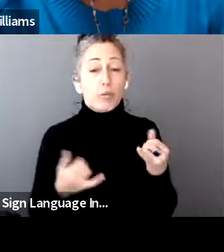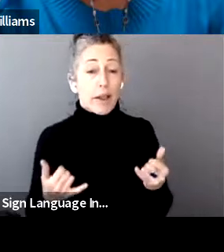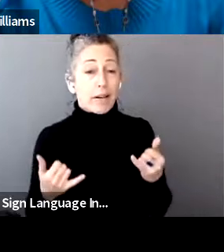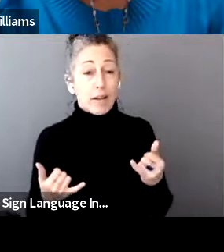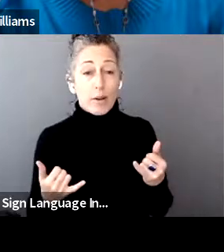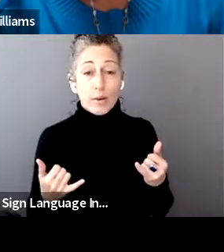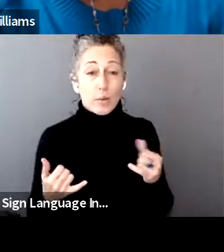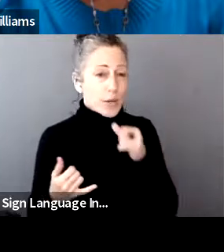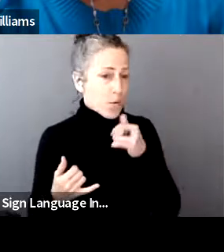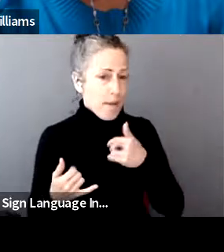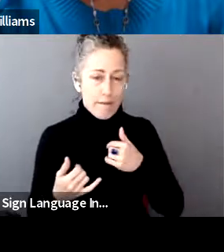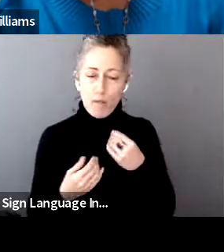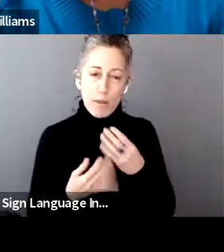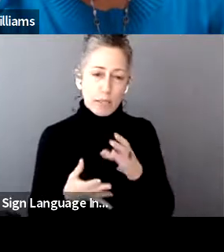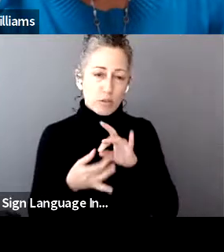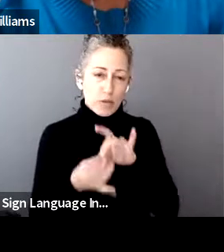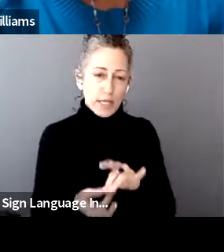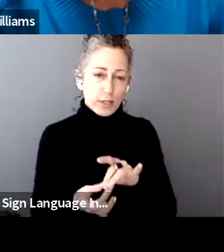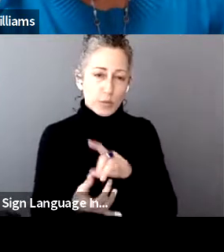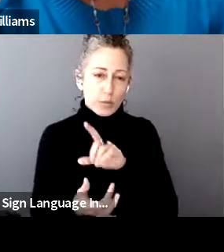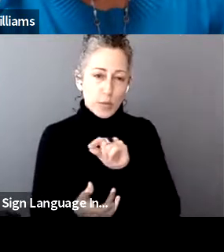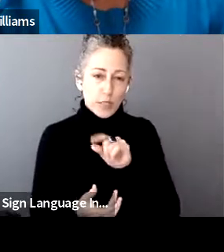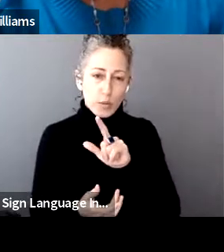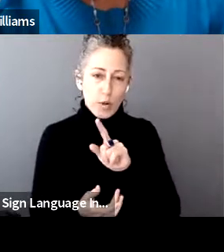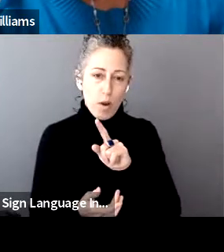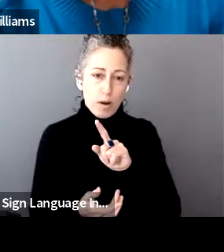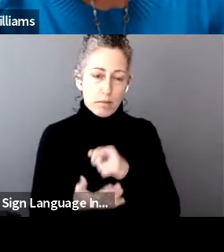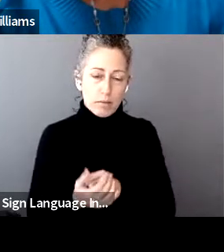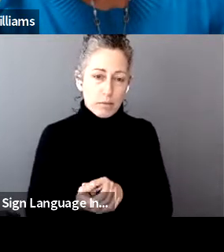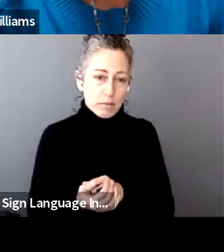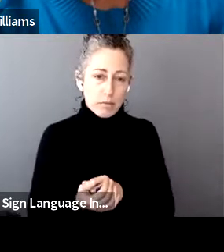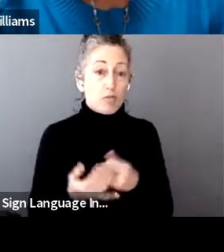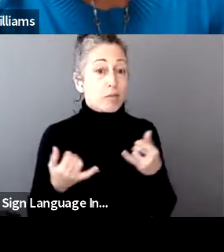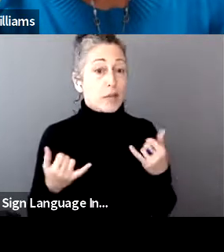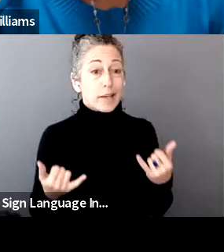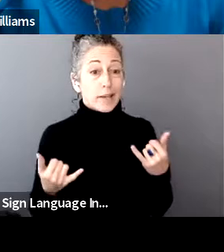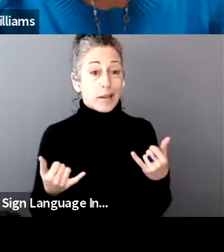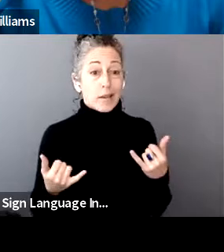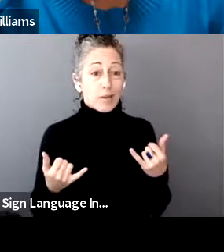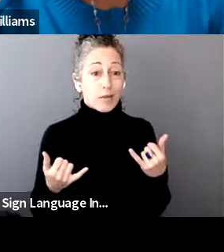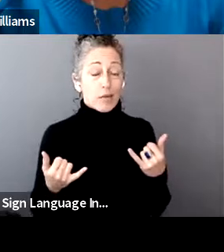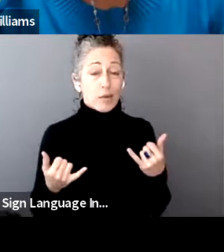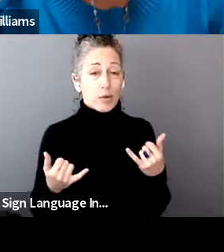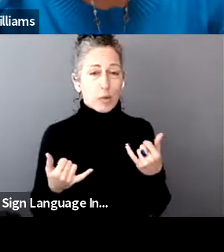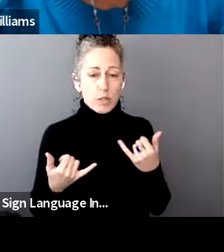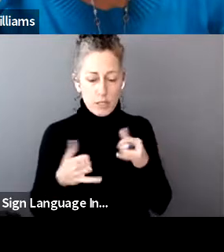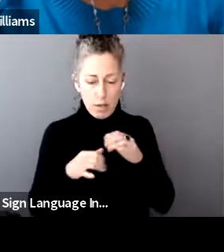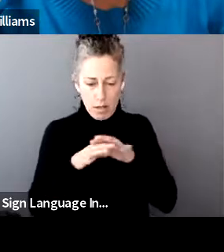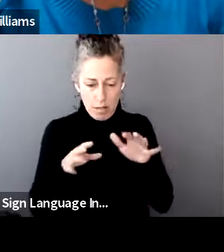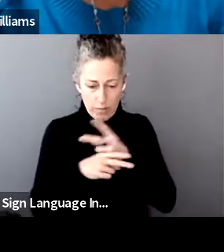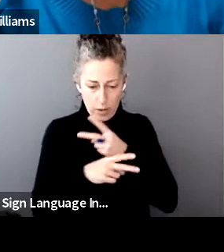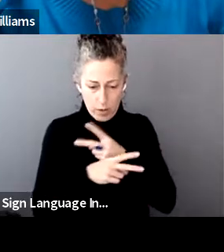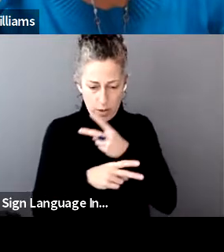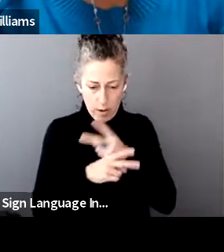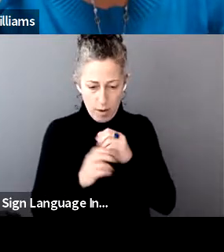information on what's received in 2021. We're just now working through the implementation of